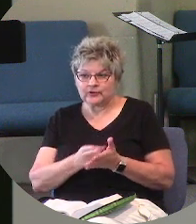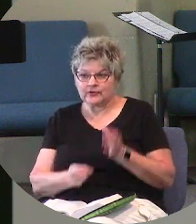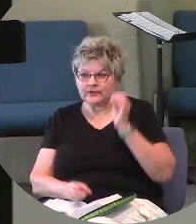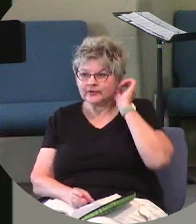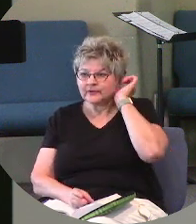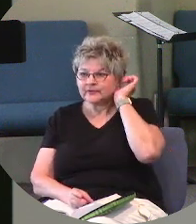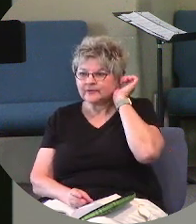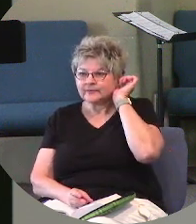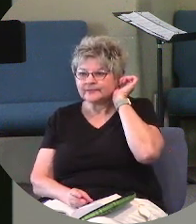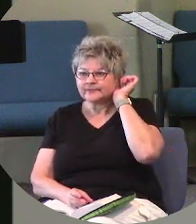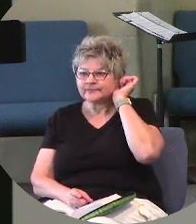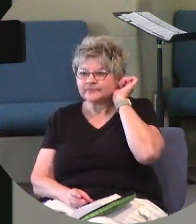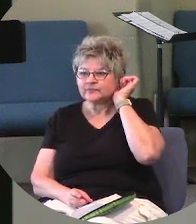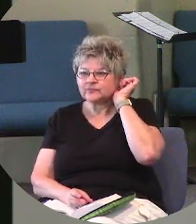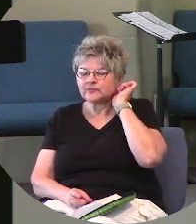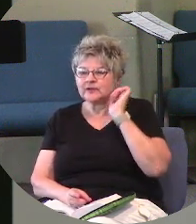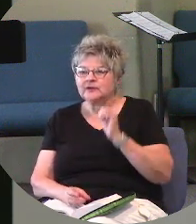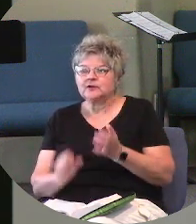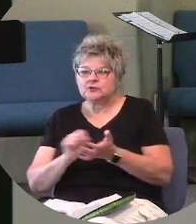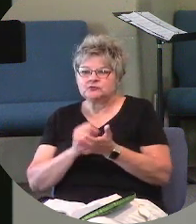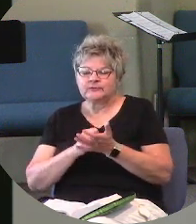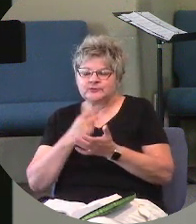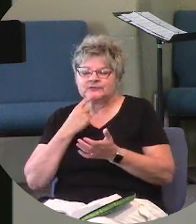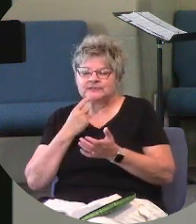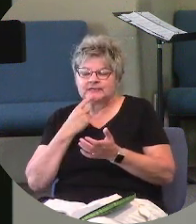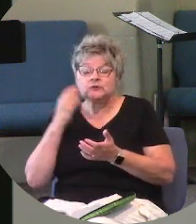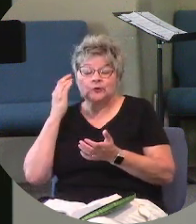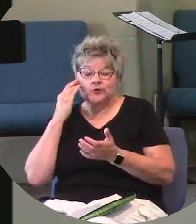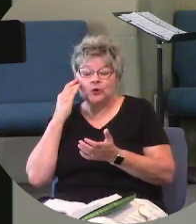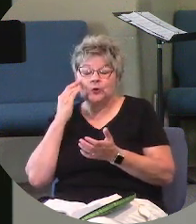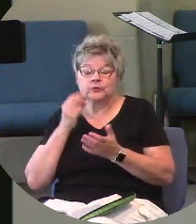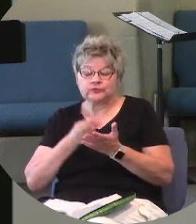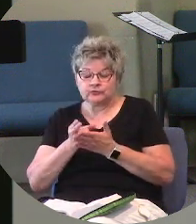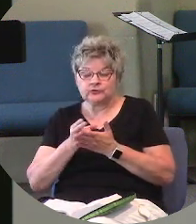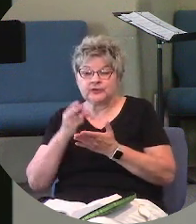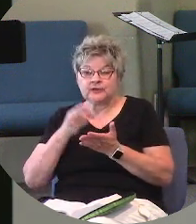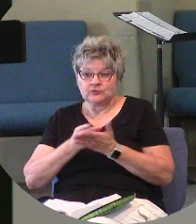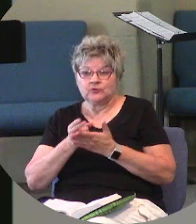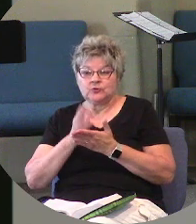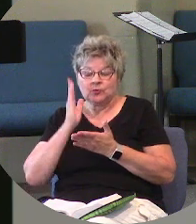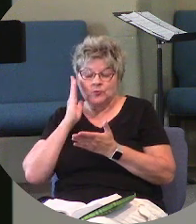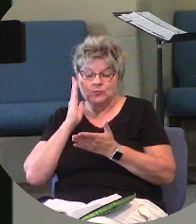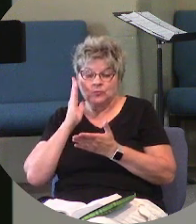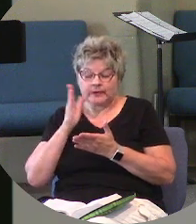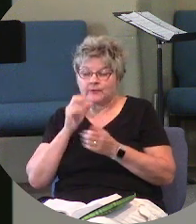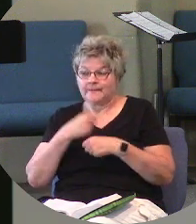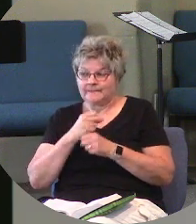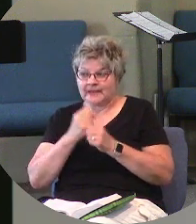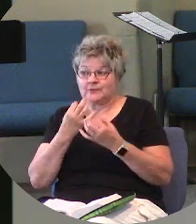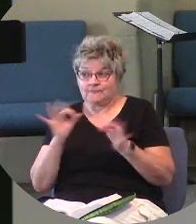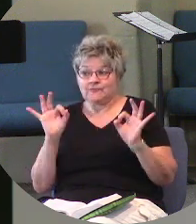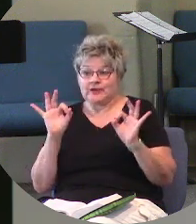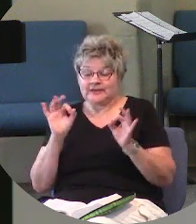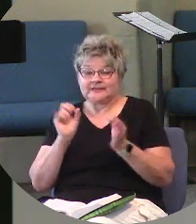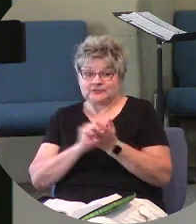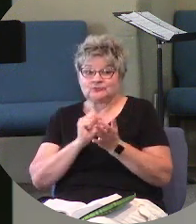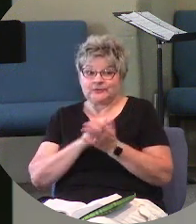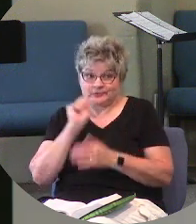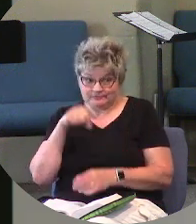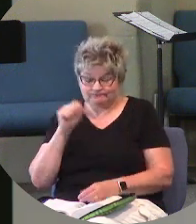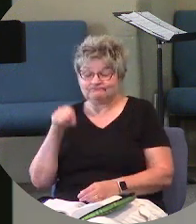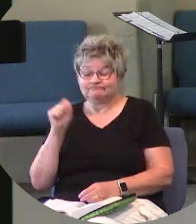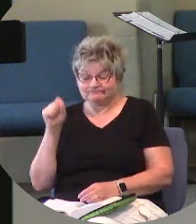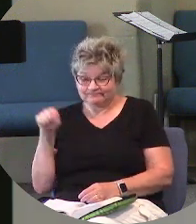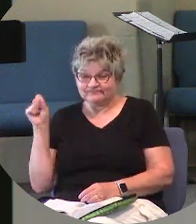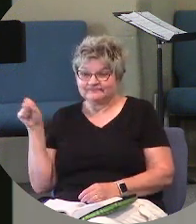See, Scripture says, know the truth, and the truth shall set you free. Right? Isn't that scriptural? Good, everybody nod. It's